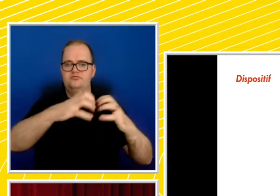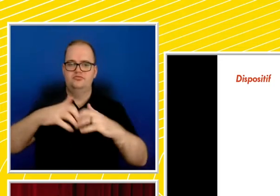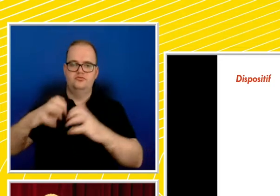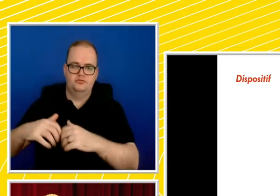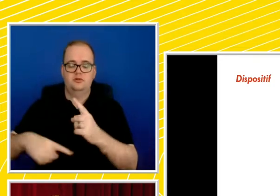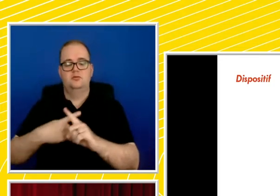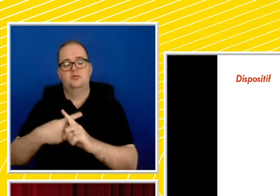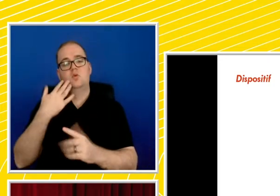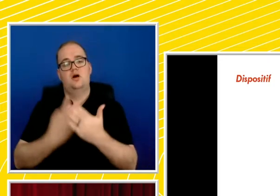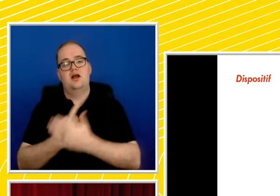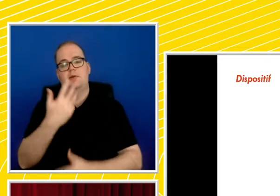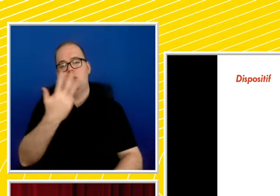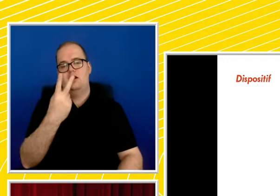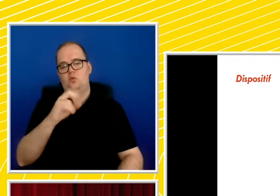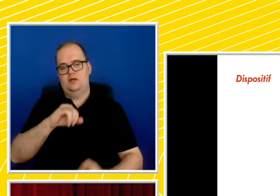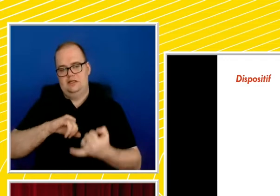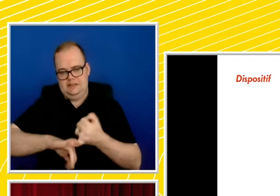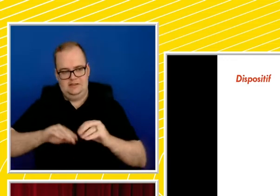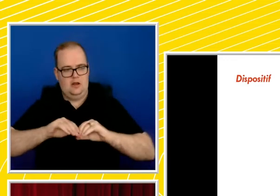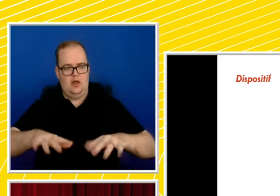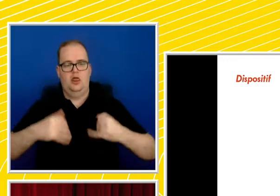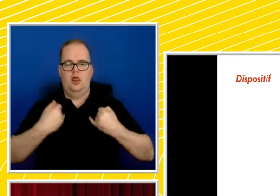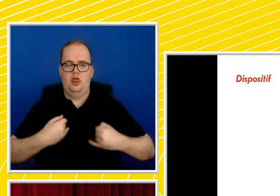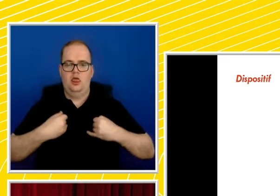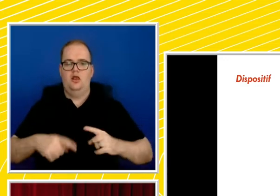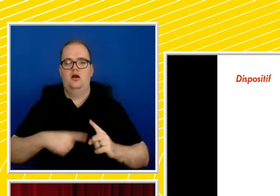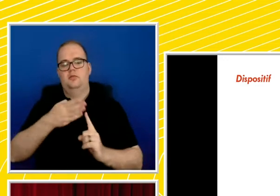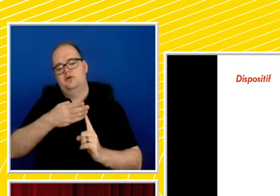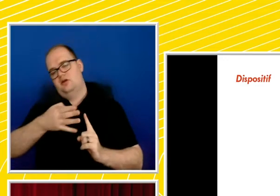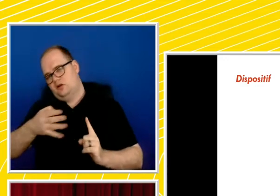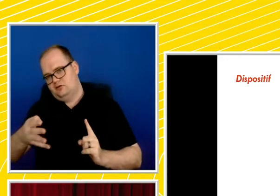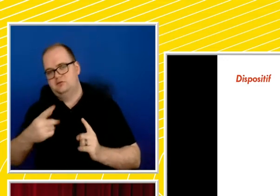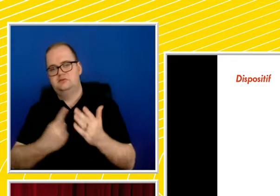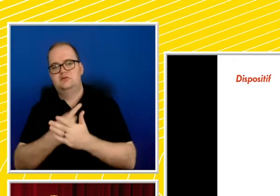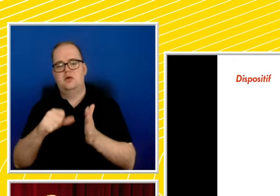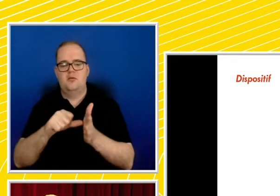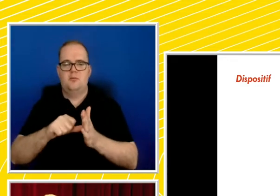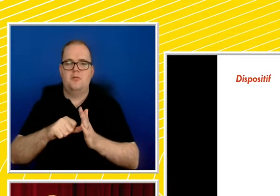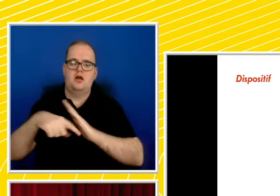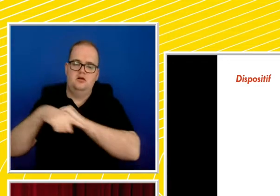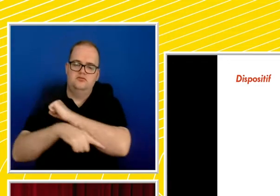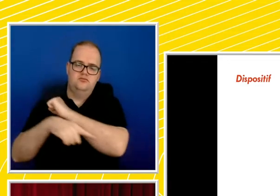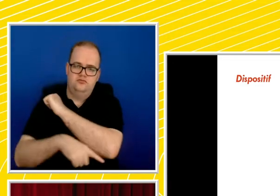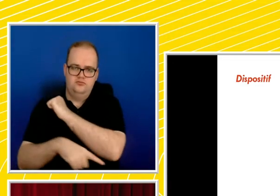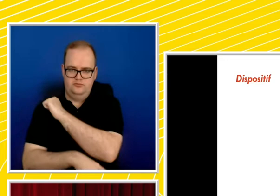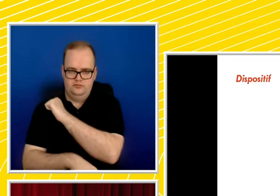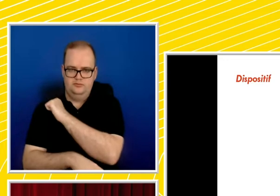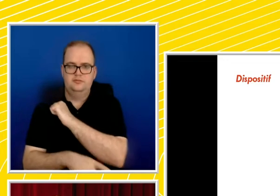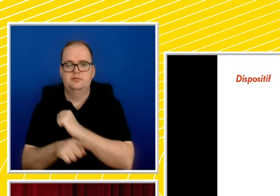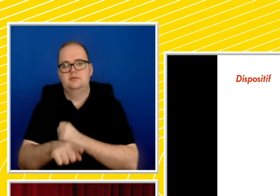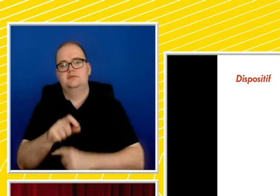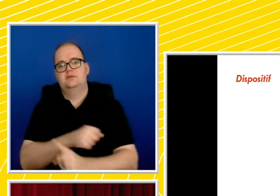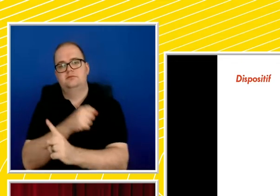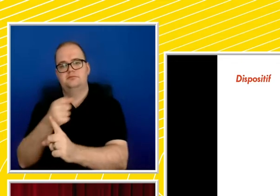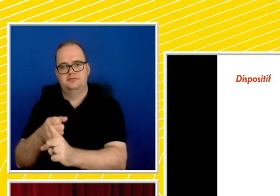and later global economic crises in the early to mid-20th century were also examples of pretexts of the dispositif, the perceived